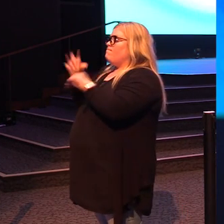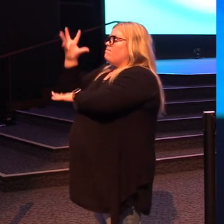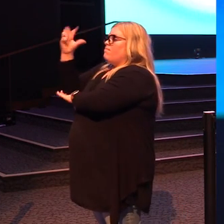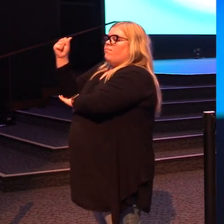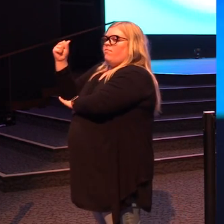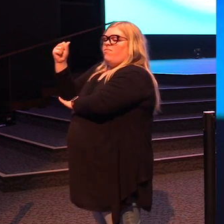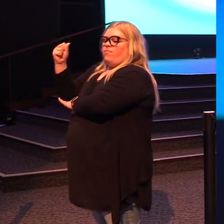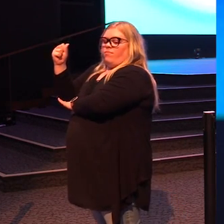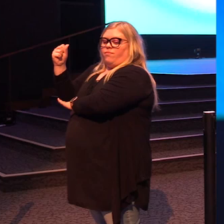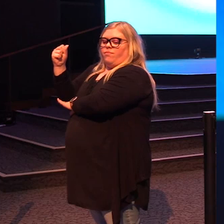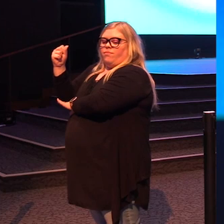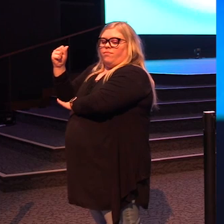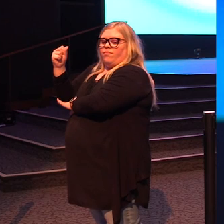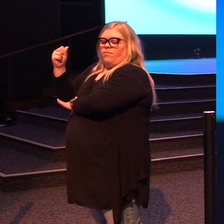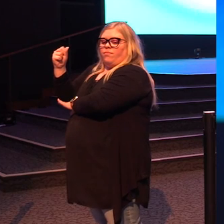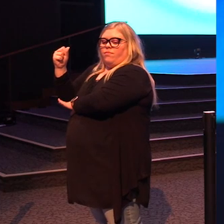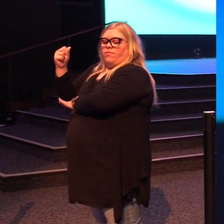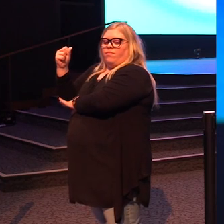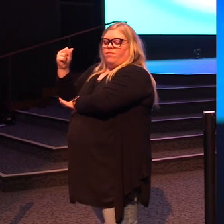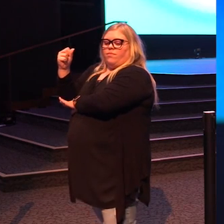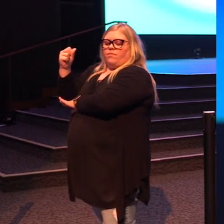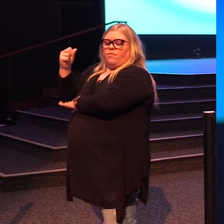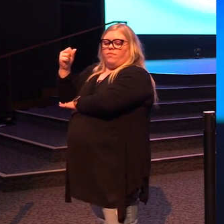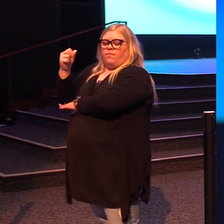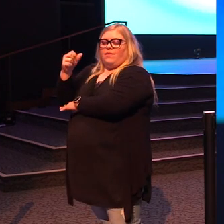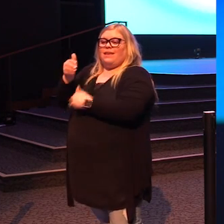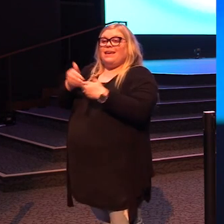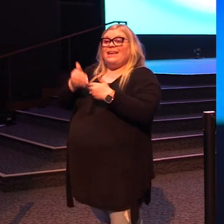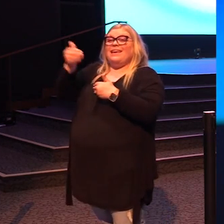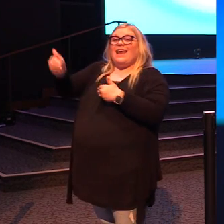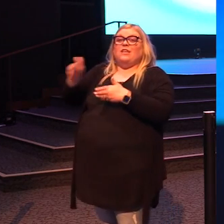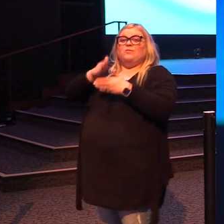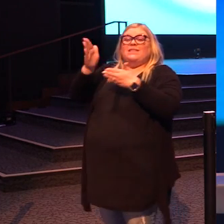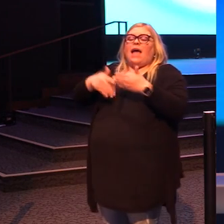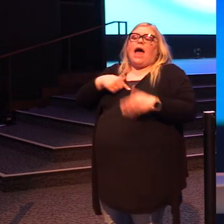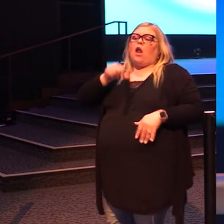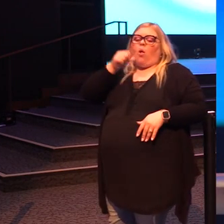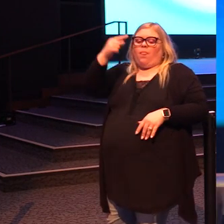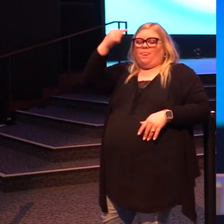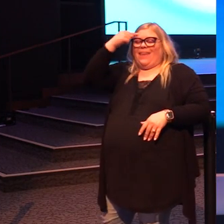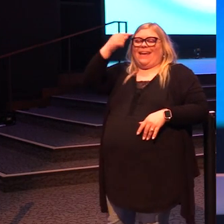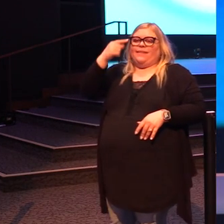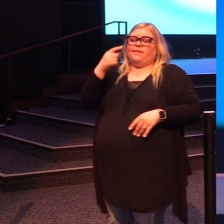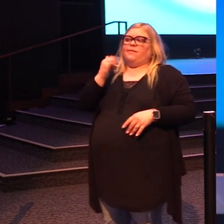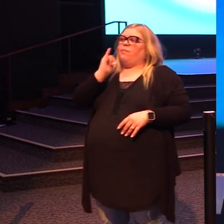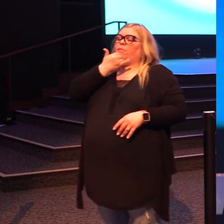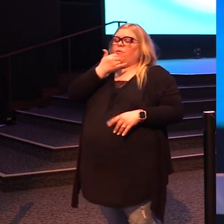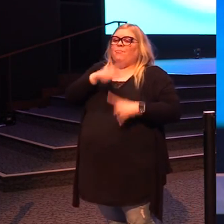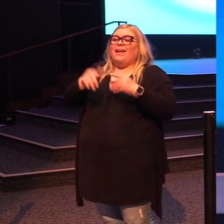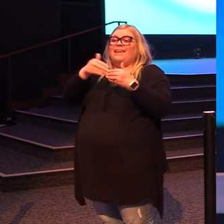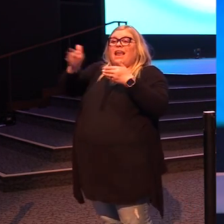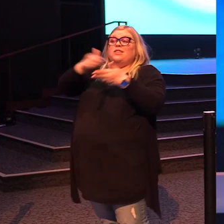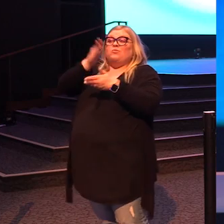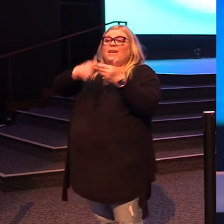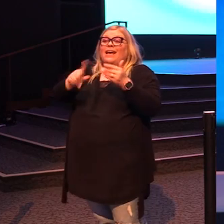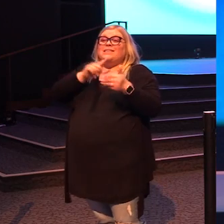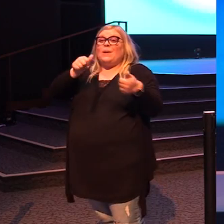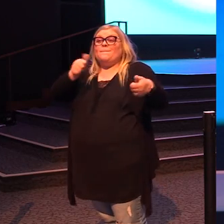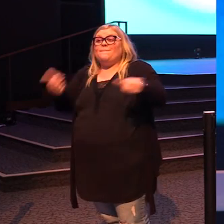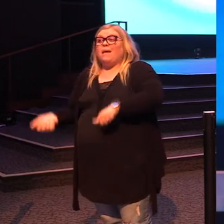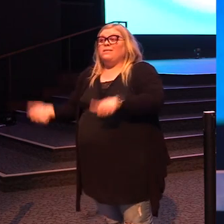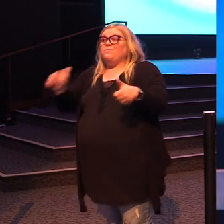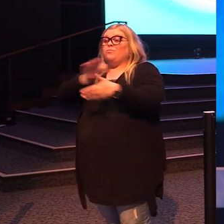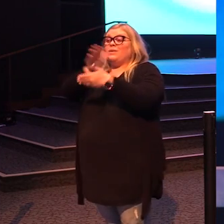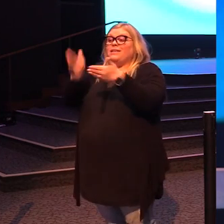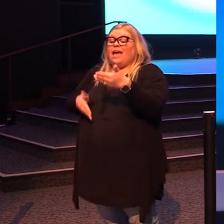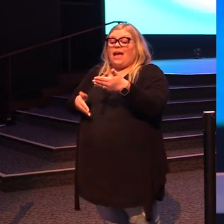Next Sunday, I don't think it's a coincidence. It's Baptism Sunday. What's baptism?